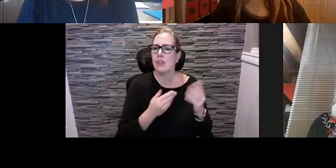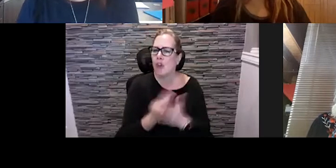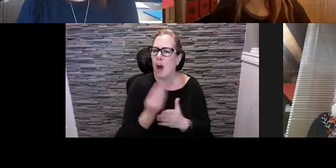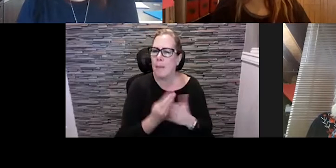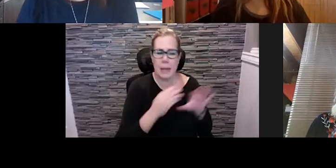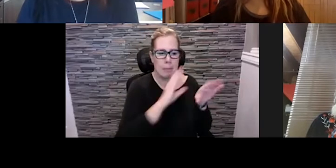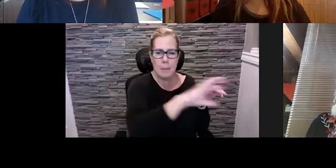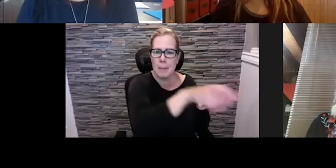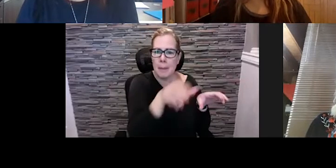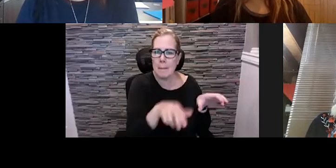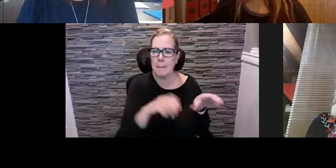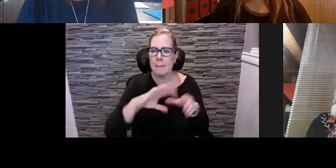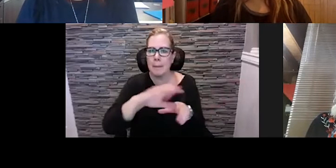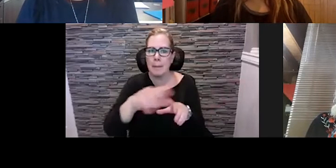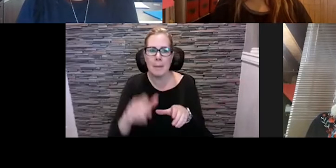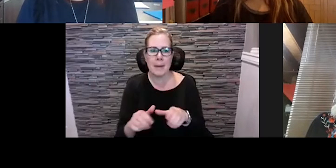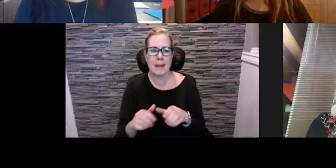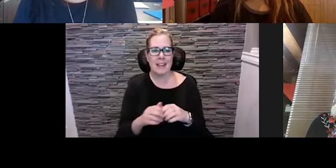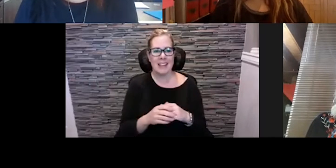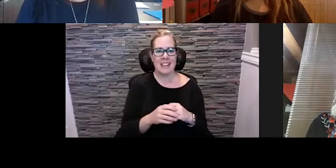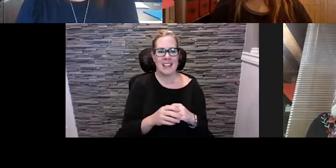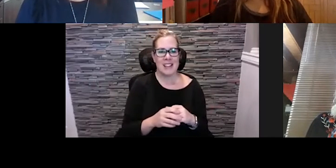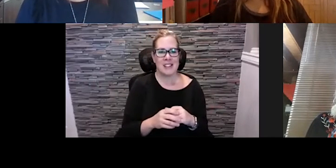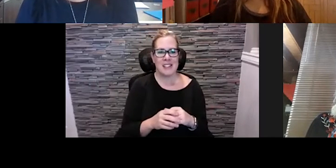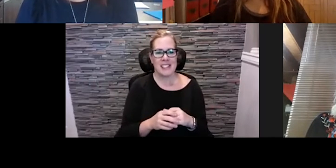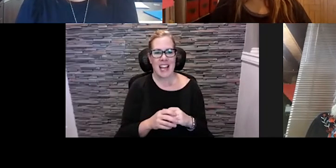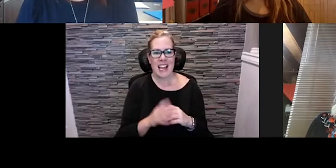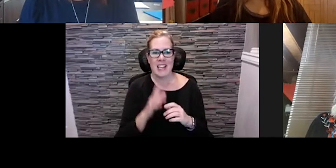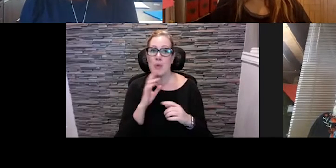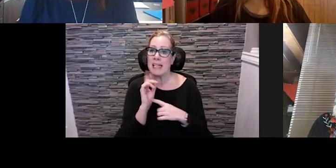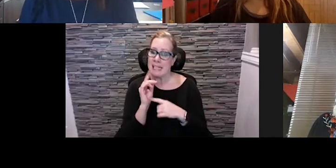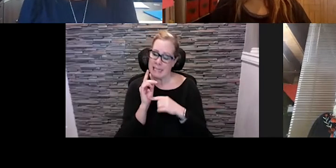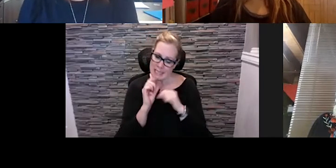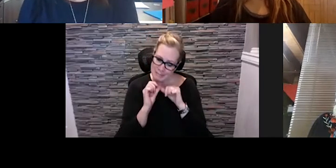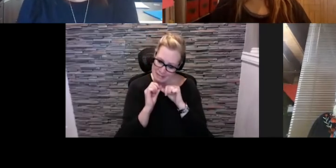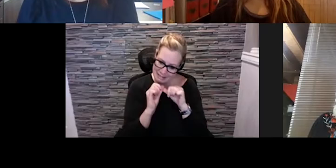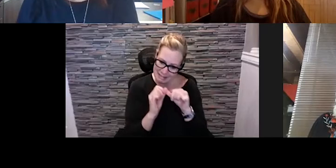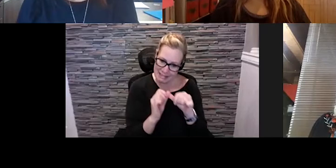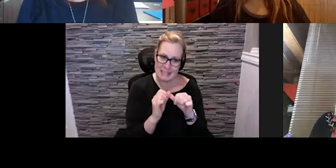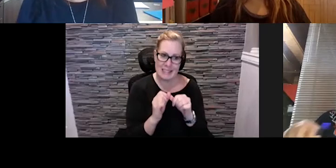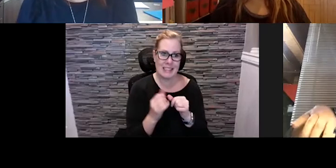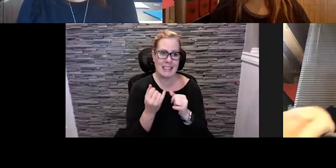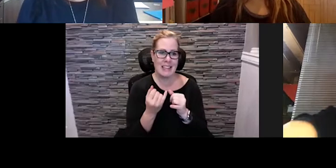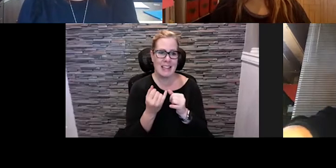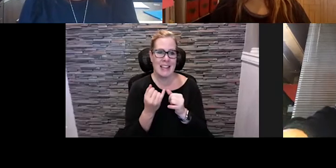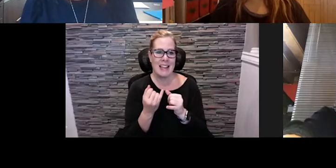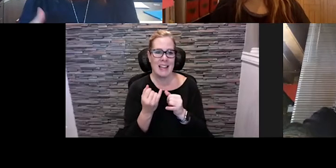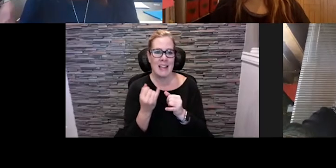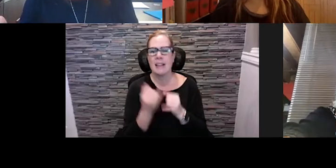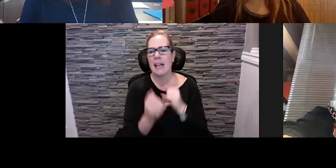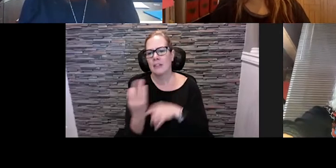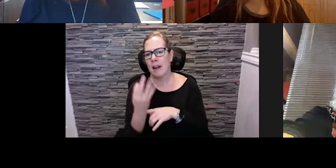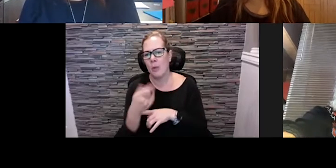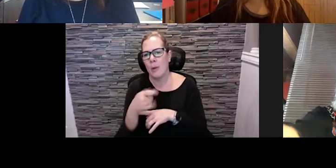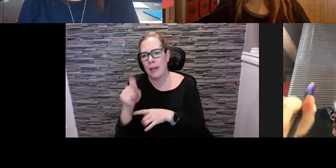almost pulled off our last final night, but we were put to the limit last Friday where we had to unfortunately cancel but